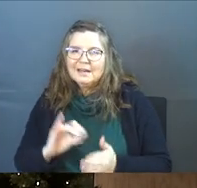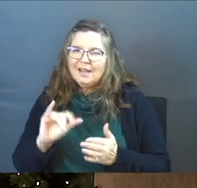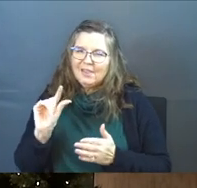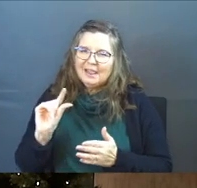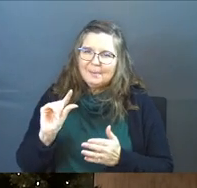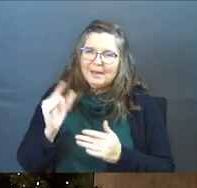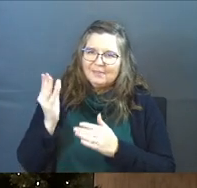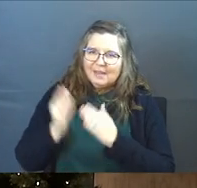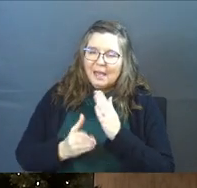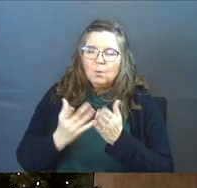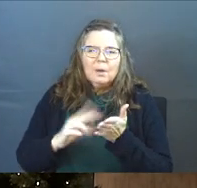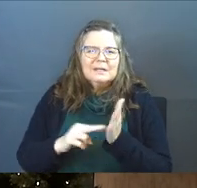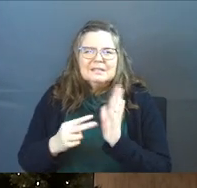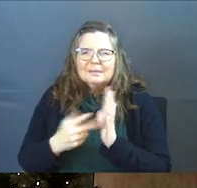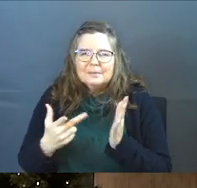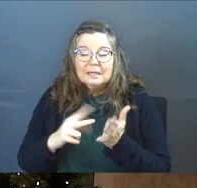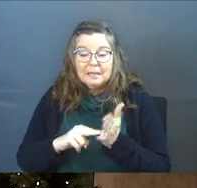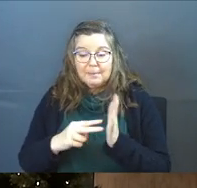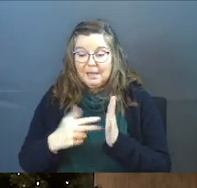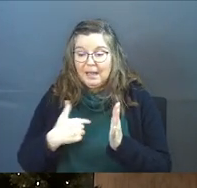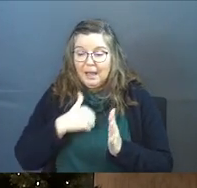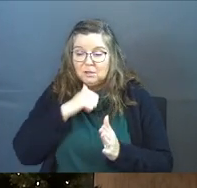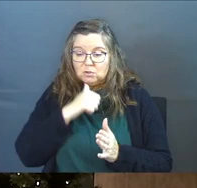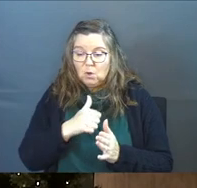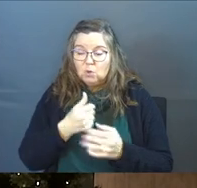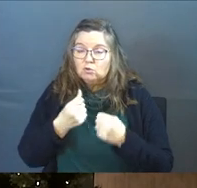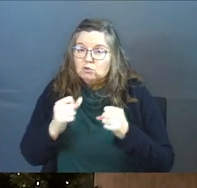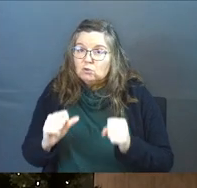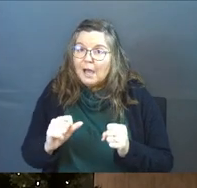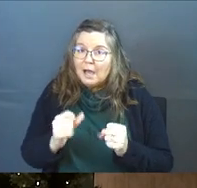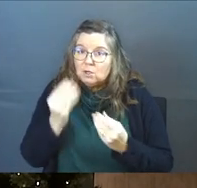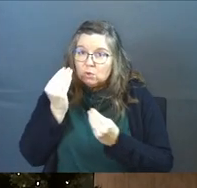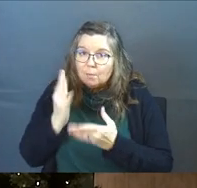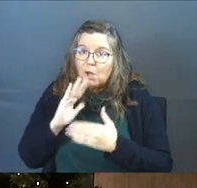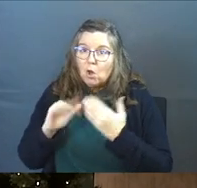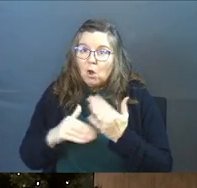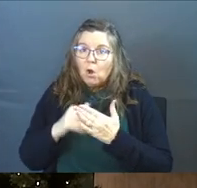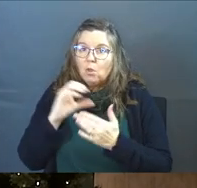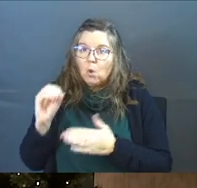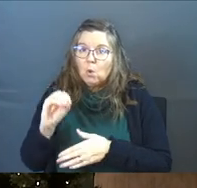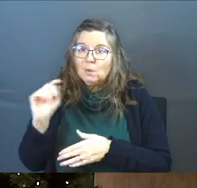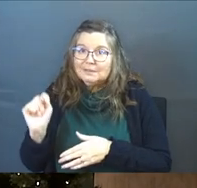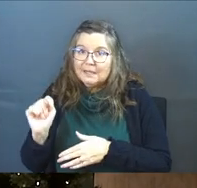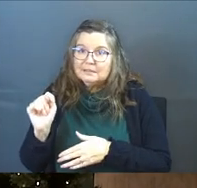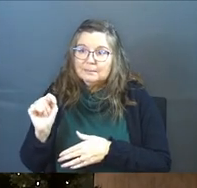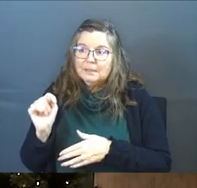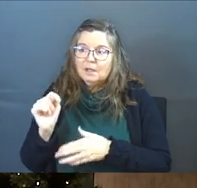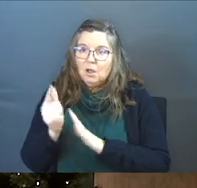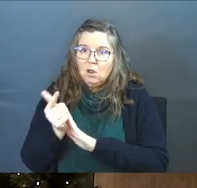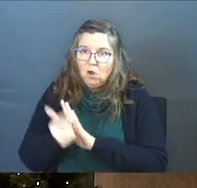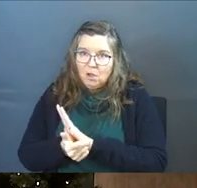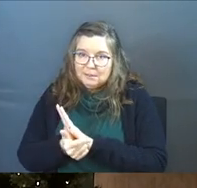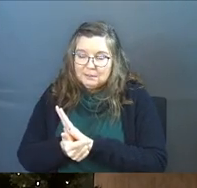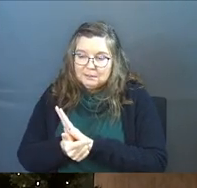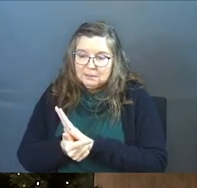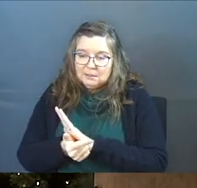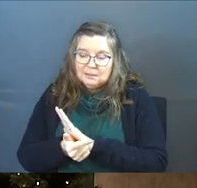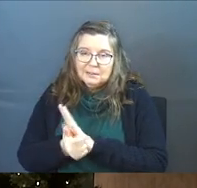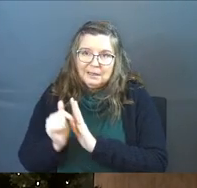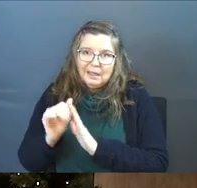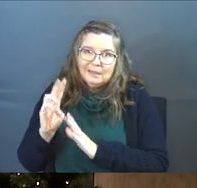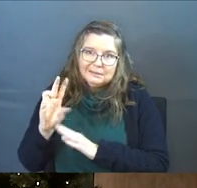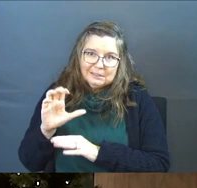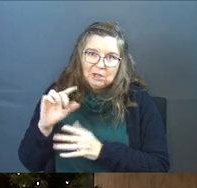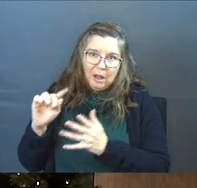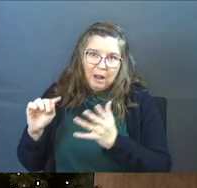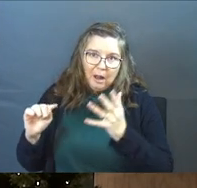Now that little bit at the end there, what does he mean? He means, I don't try to obey all the Old Testament laws, right? Like